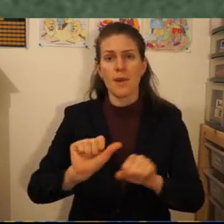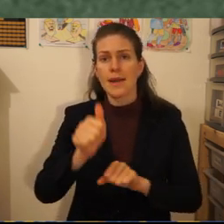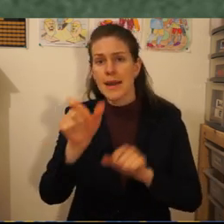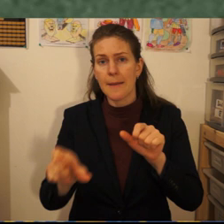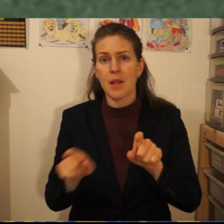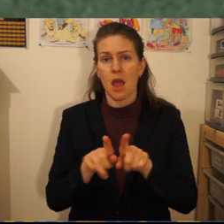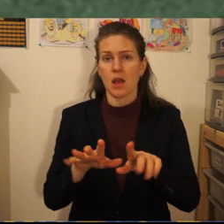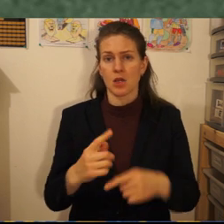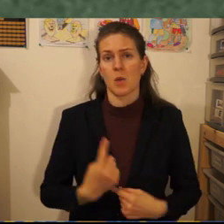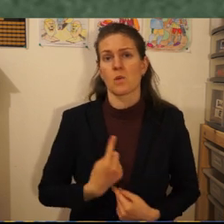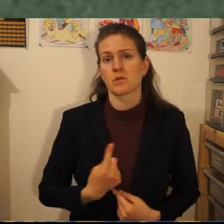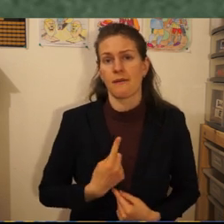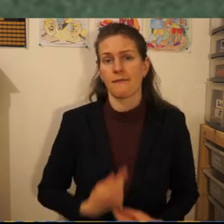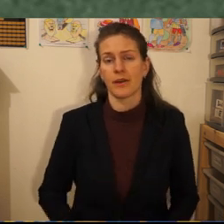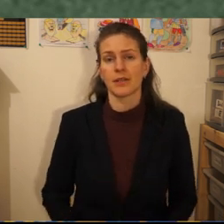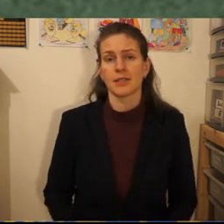yourself